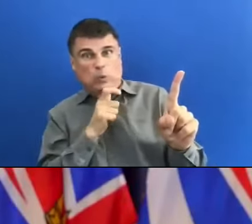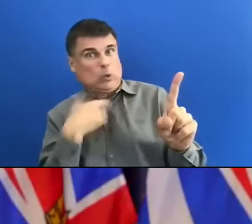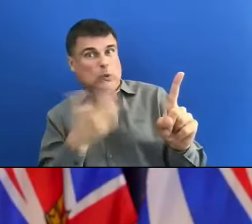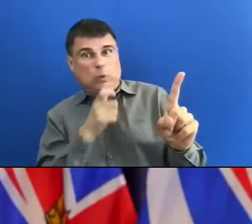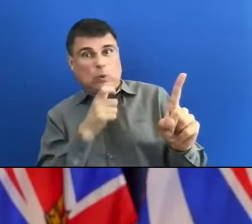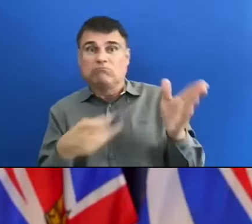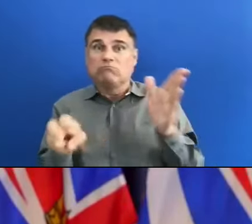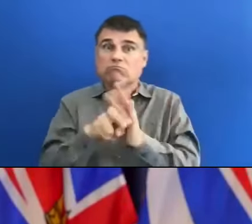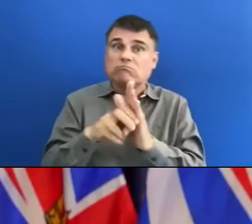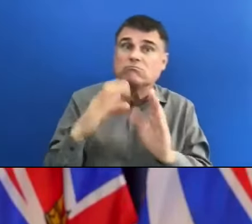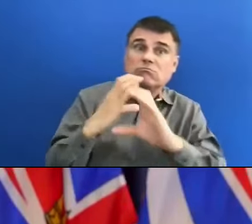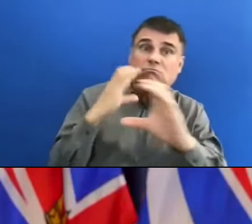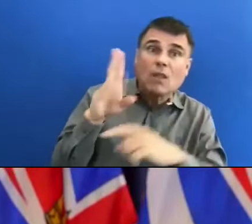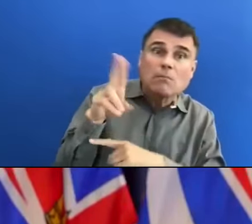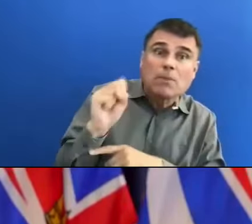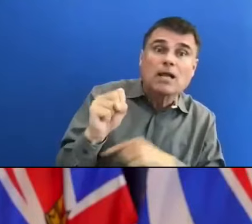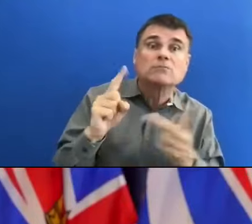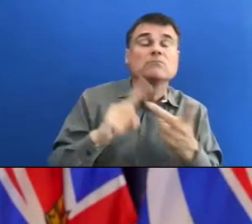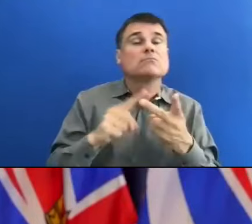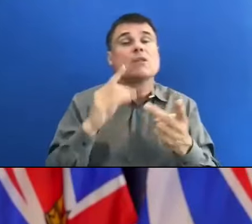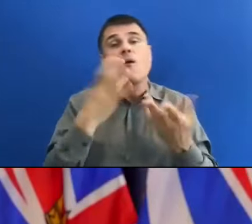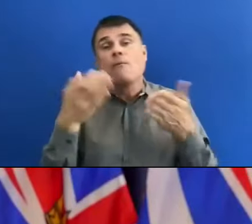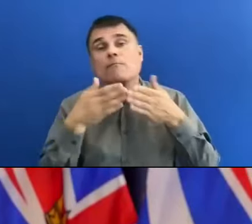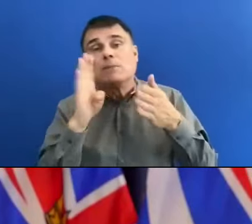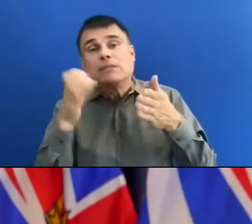These are recommendations now, not directives.